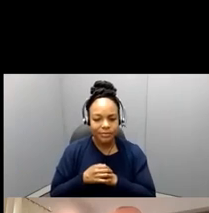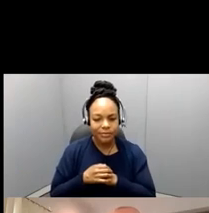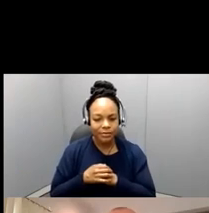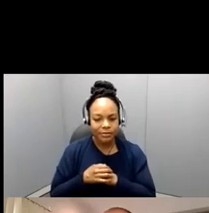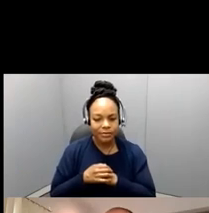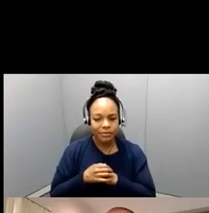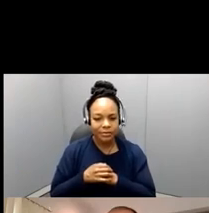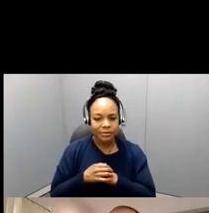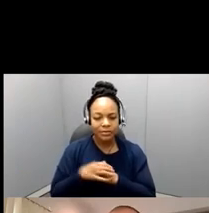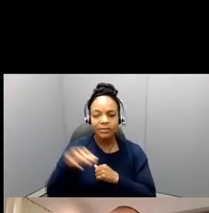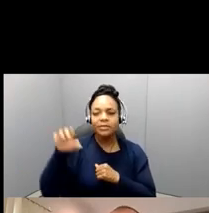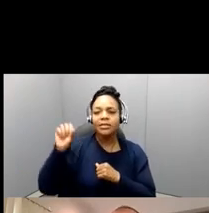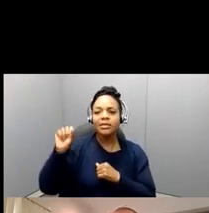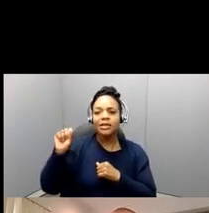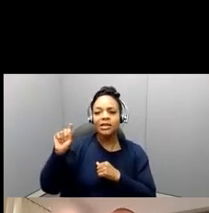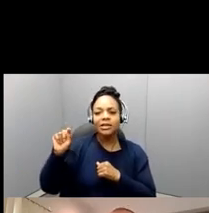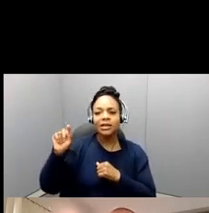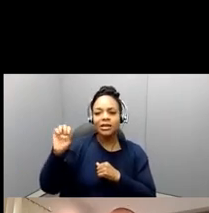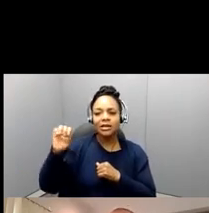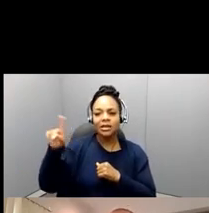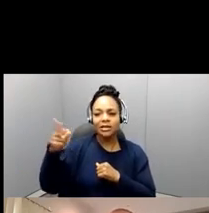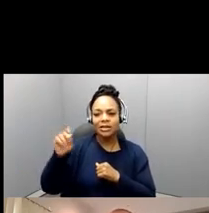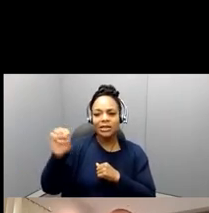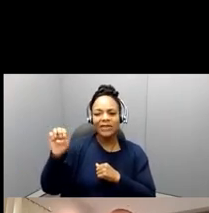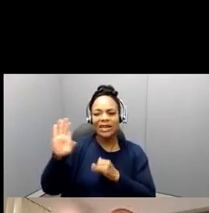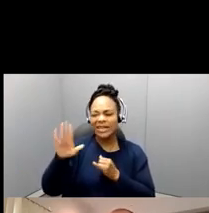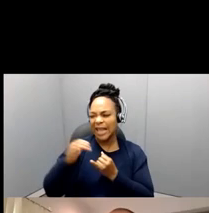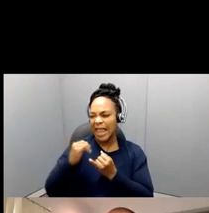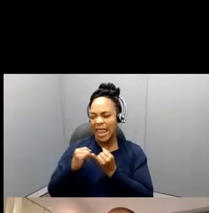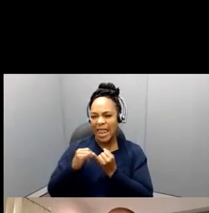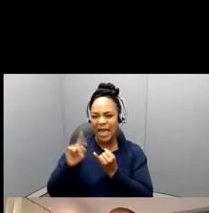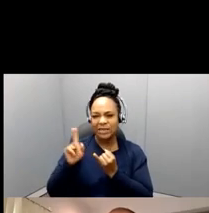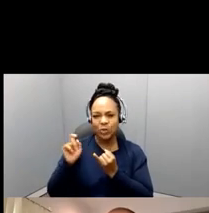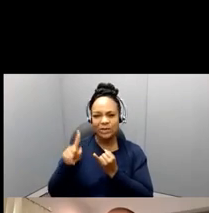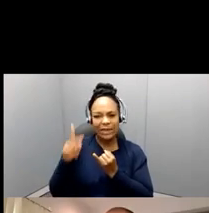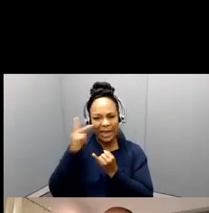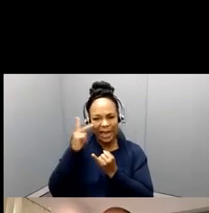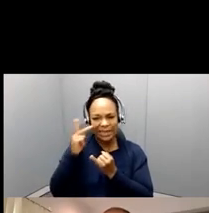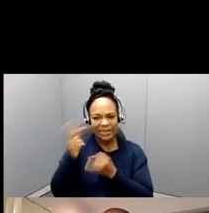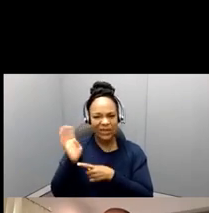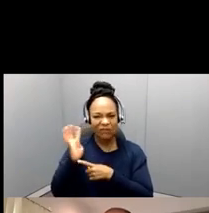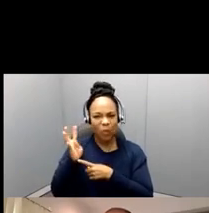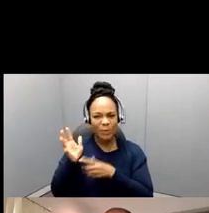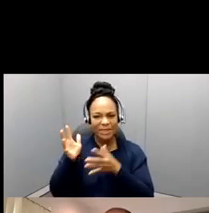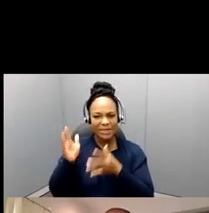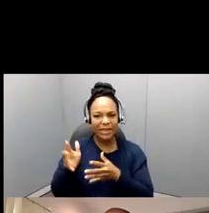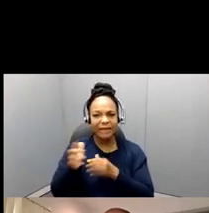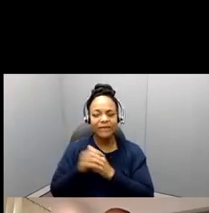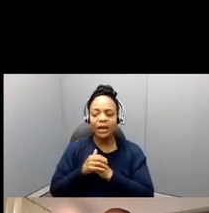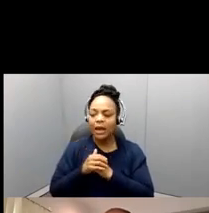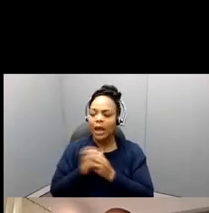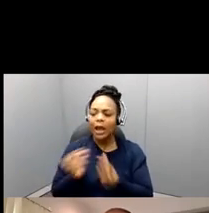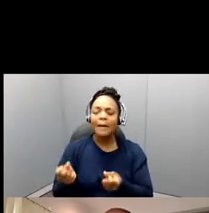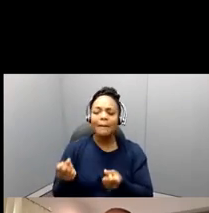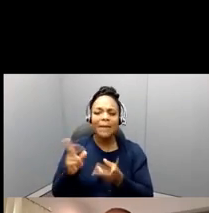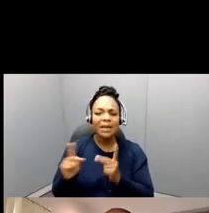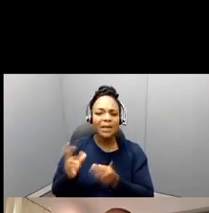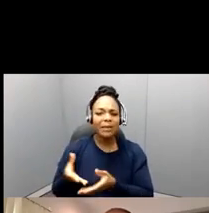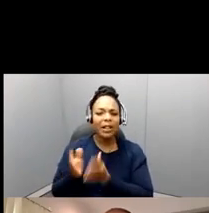George, can, maybe for our last question, I see that we have four more minutes left. Many people have asked about